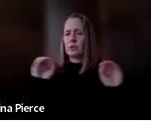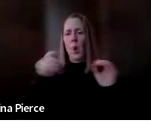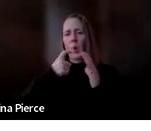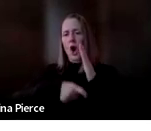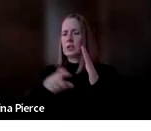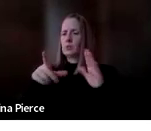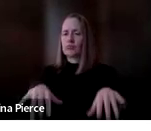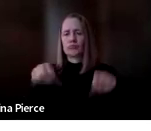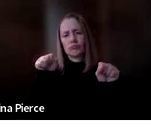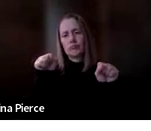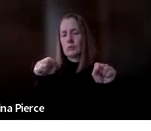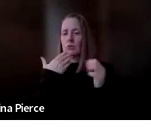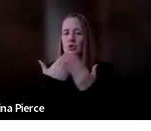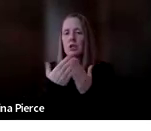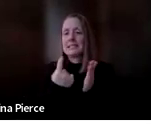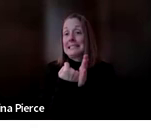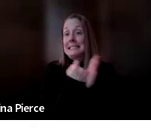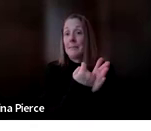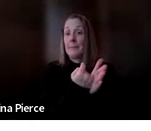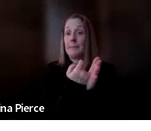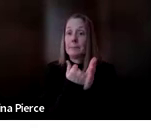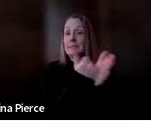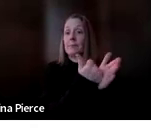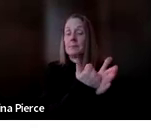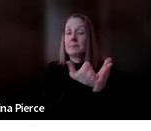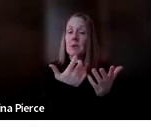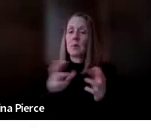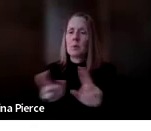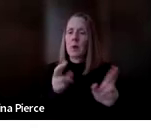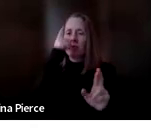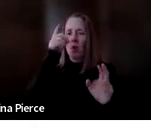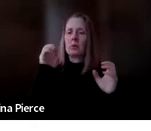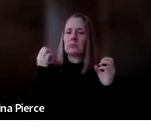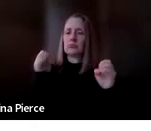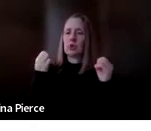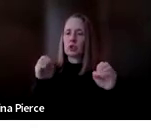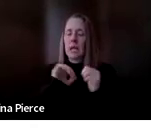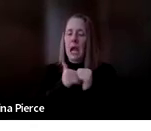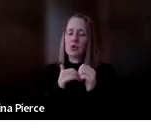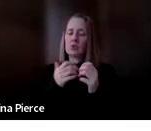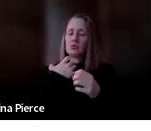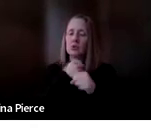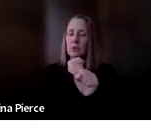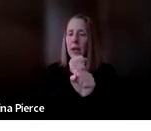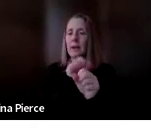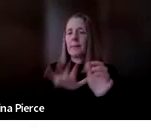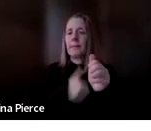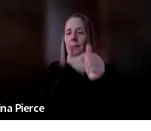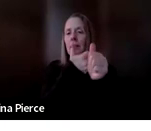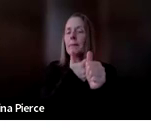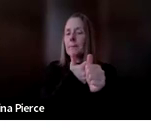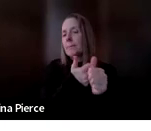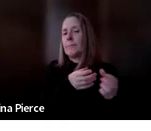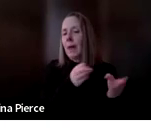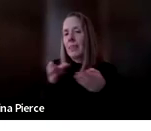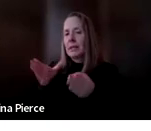tips um and advice for um preparing for emergencies and how to create backup methods um that are available in like your goat bag and